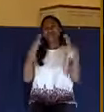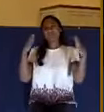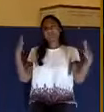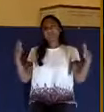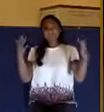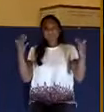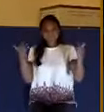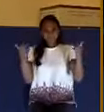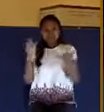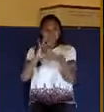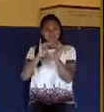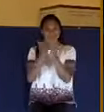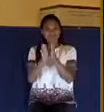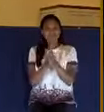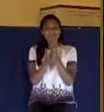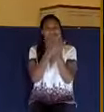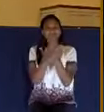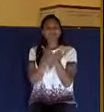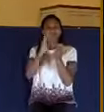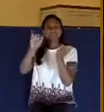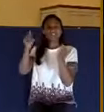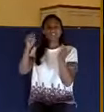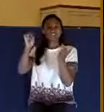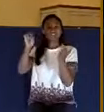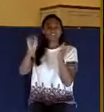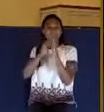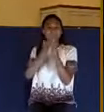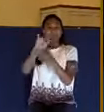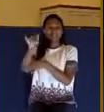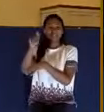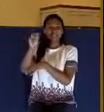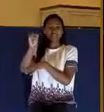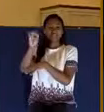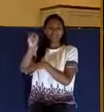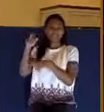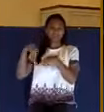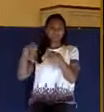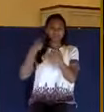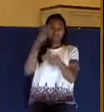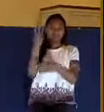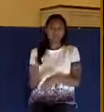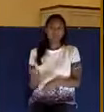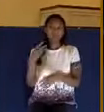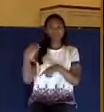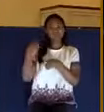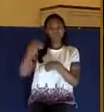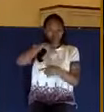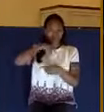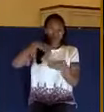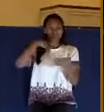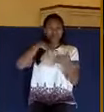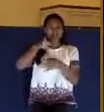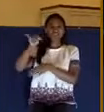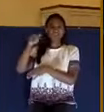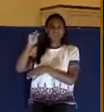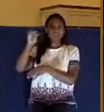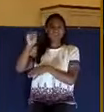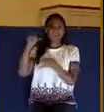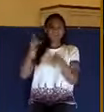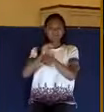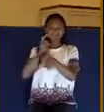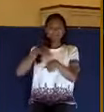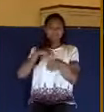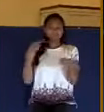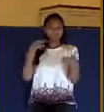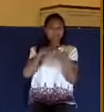Take your Bibles tonight, open to the book of James. On Wednesday night, we've been looking in James, and tonight we come to chapter 2, verse 1,